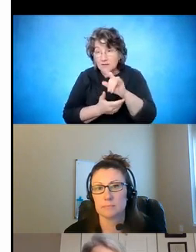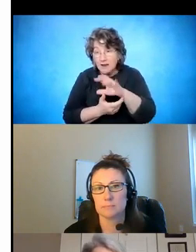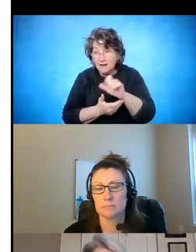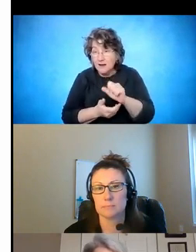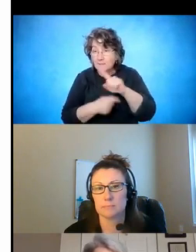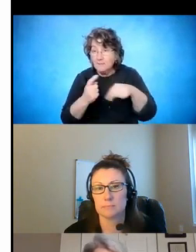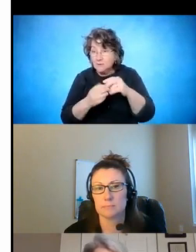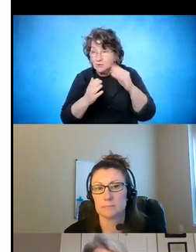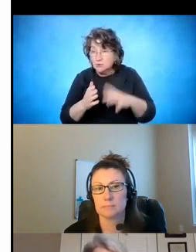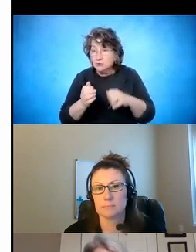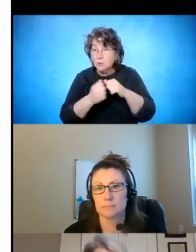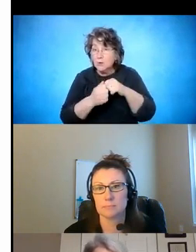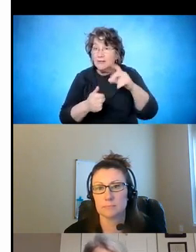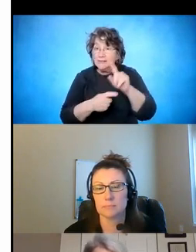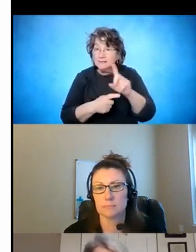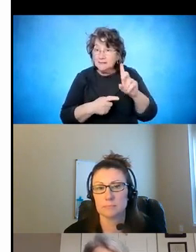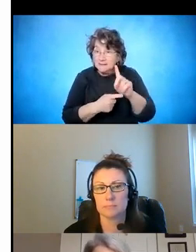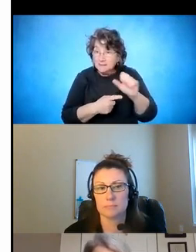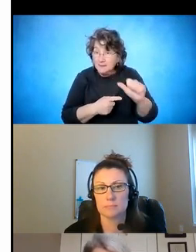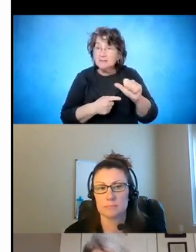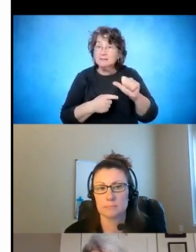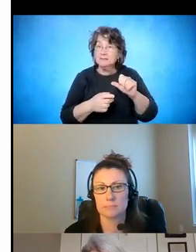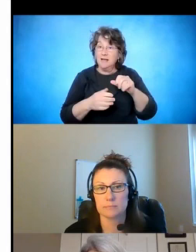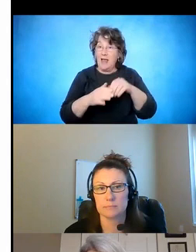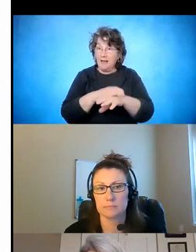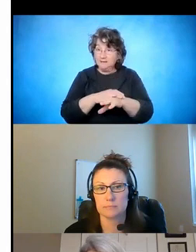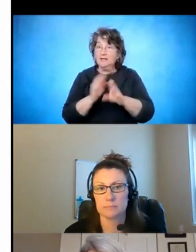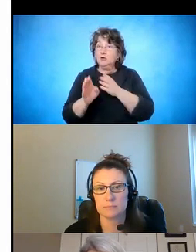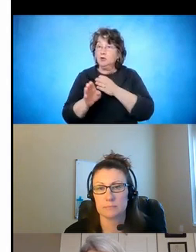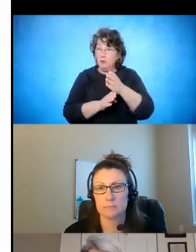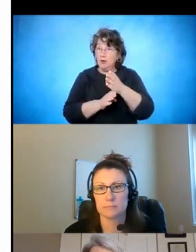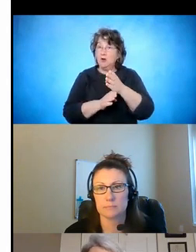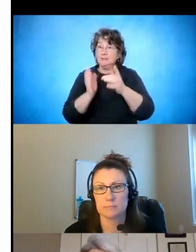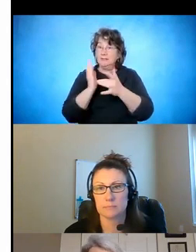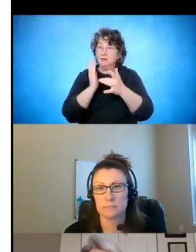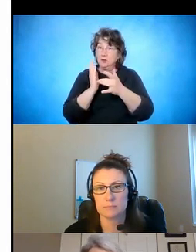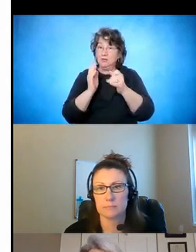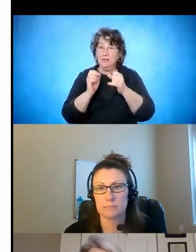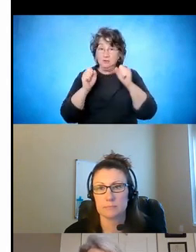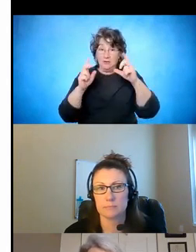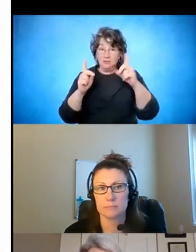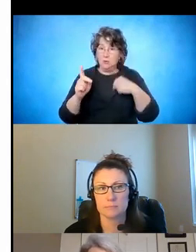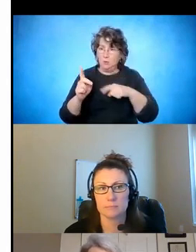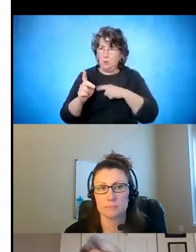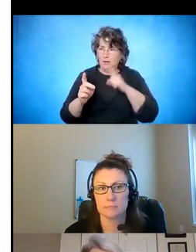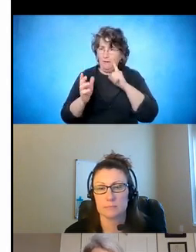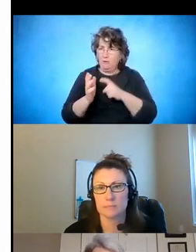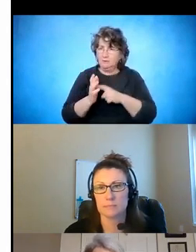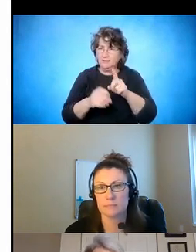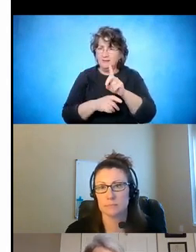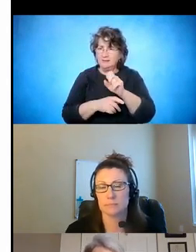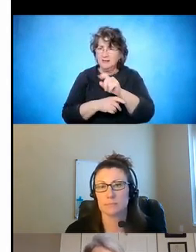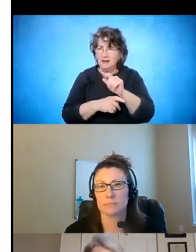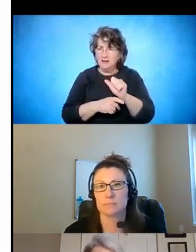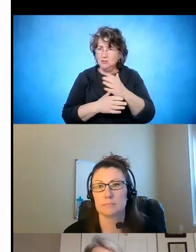disabilities accessing career technical education, we found that the data sharing agreement, that that was